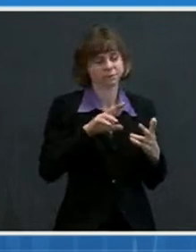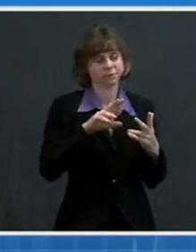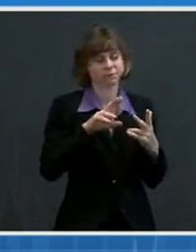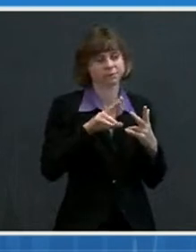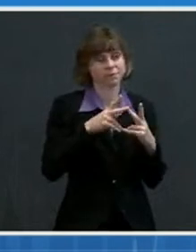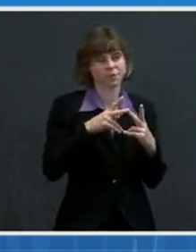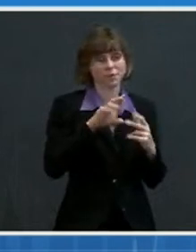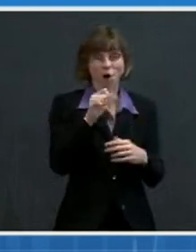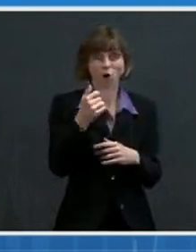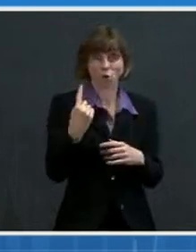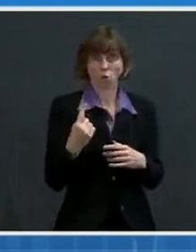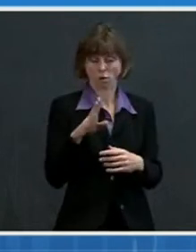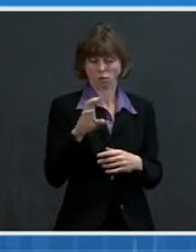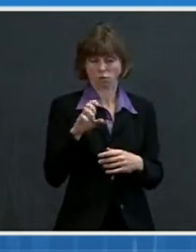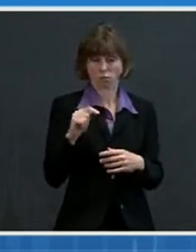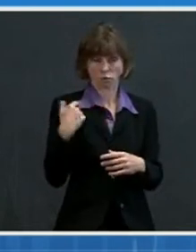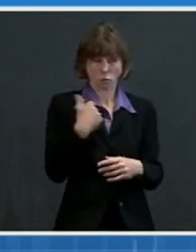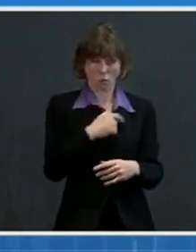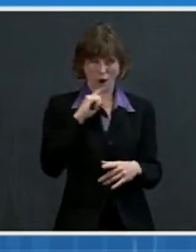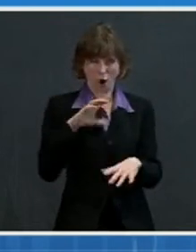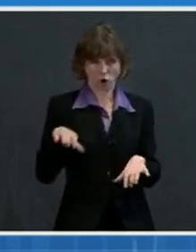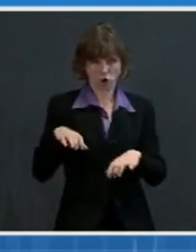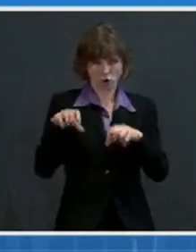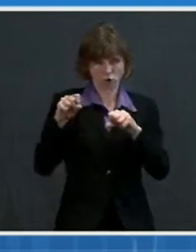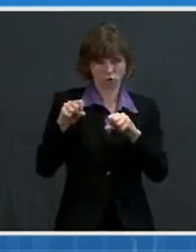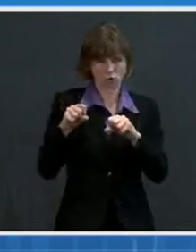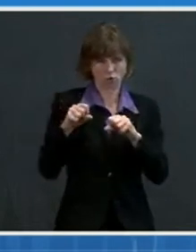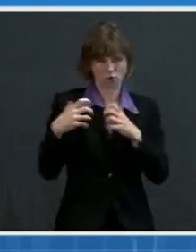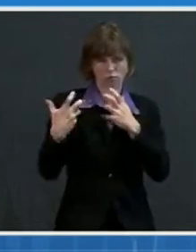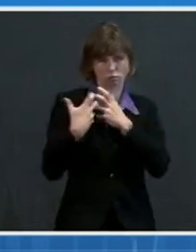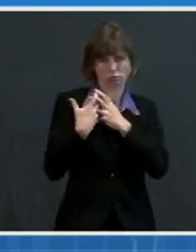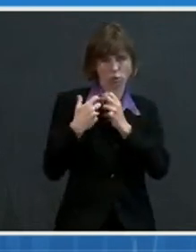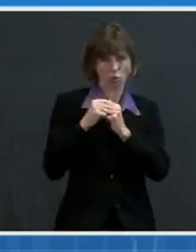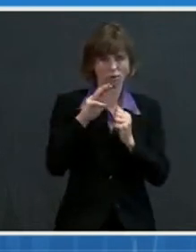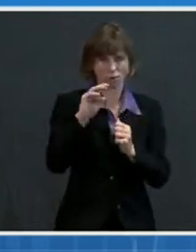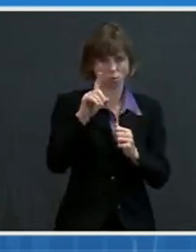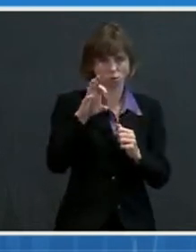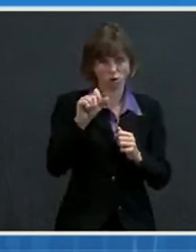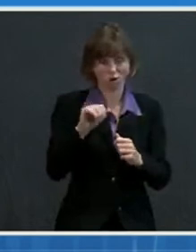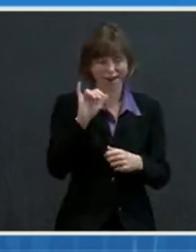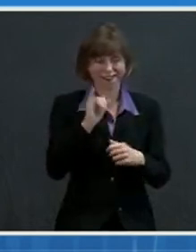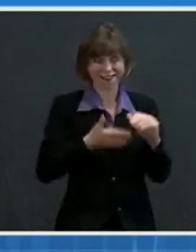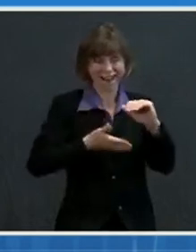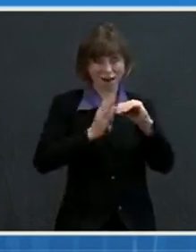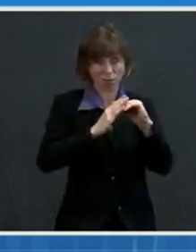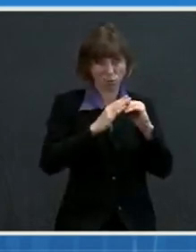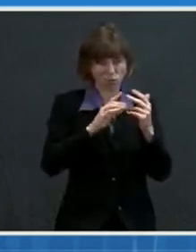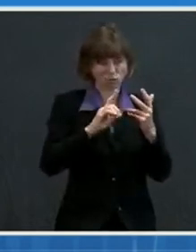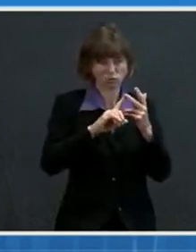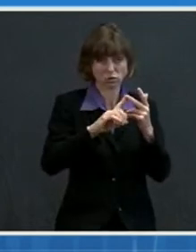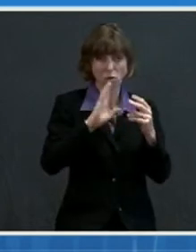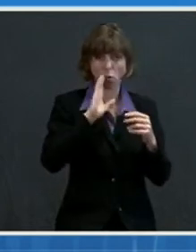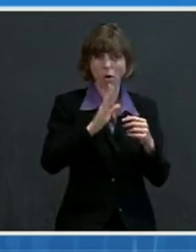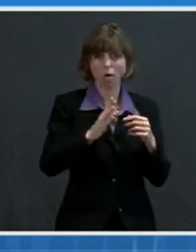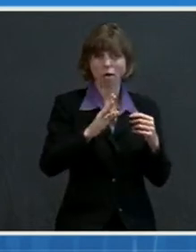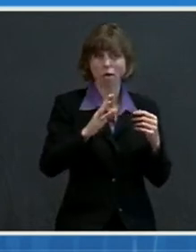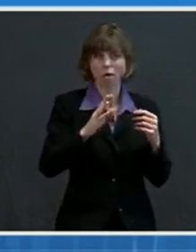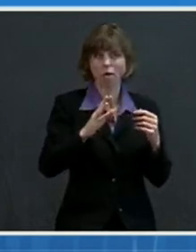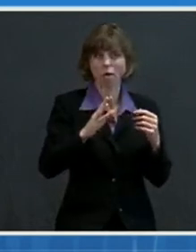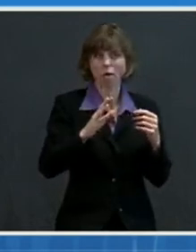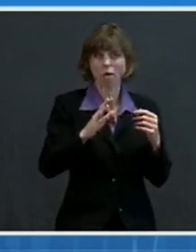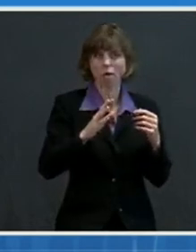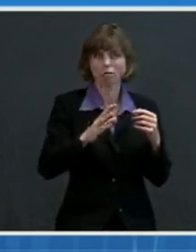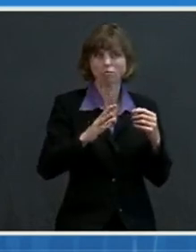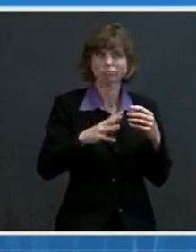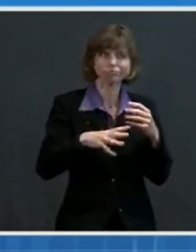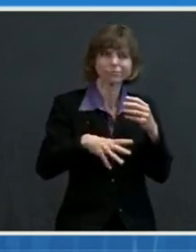are doing in collaboration with Moderna, where the boost will actually be a boost of